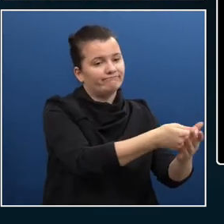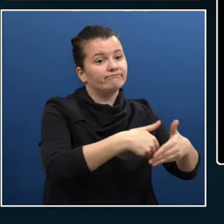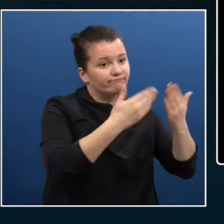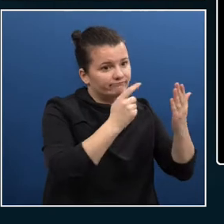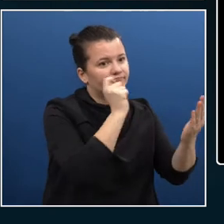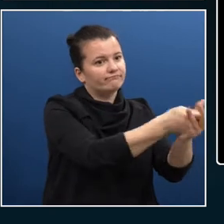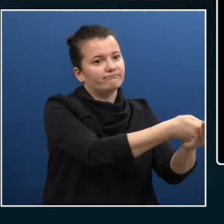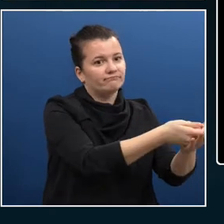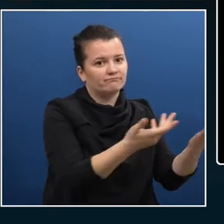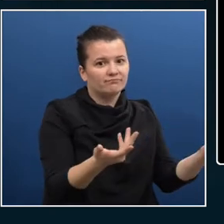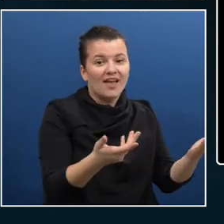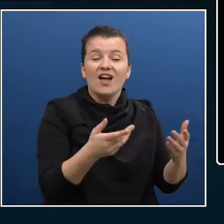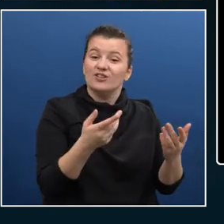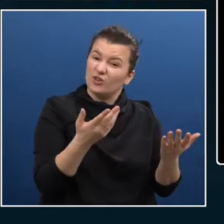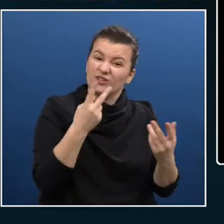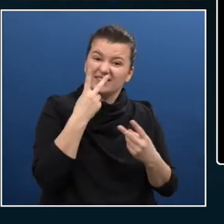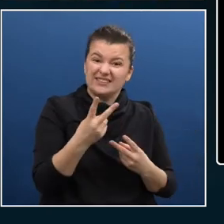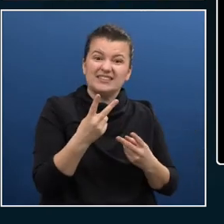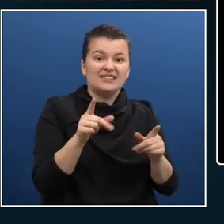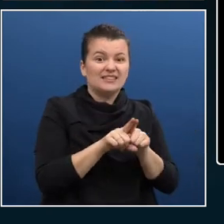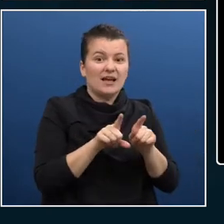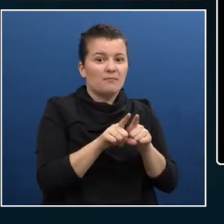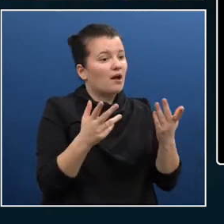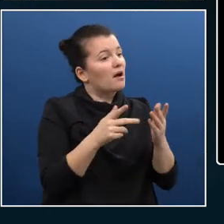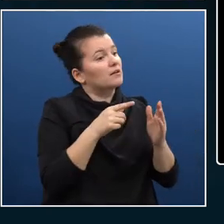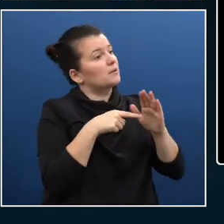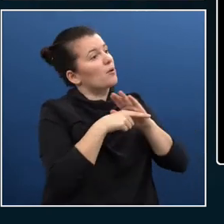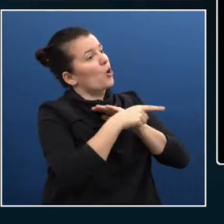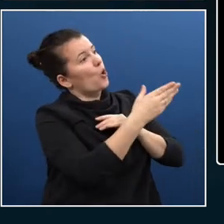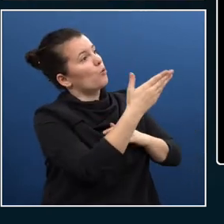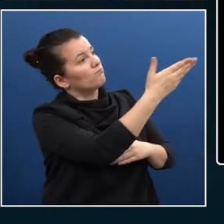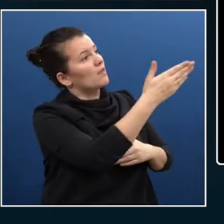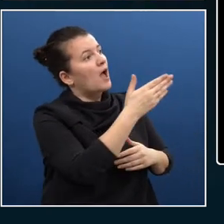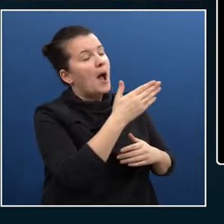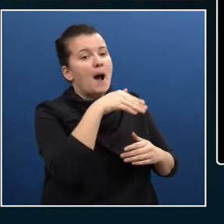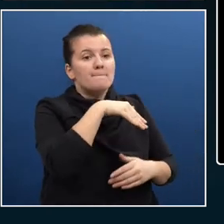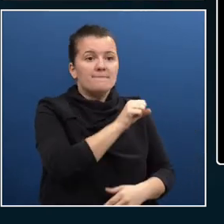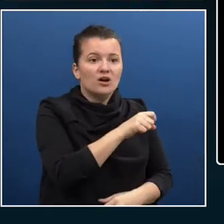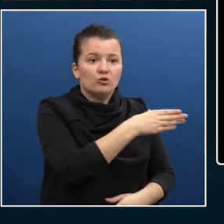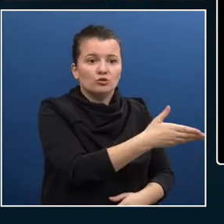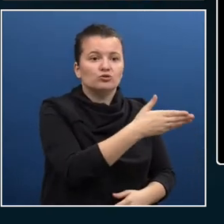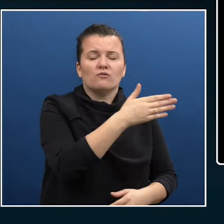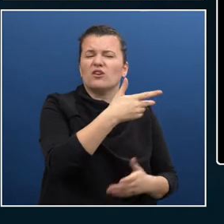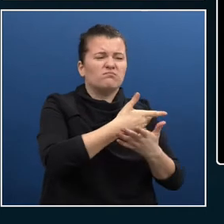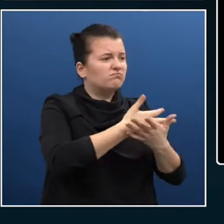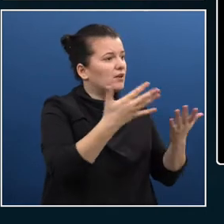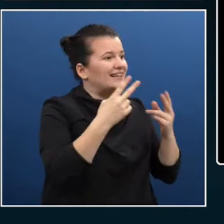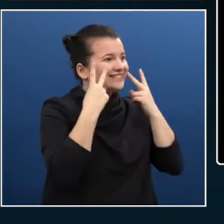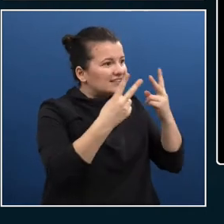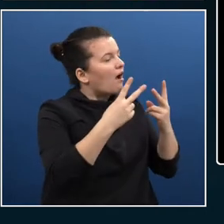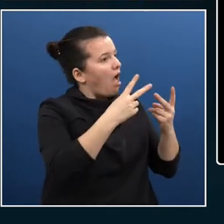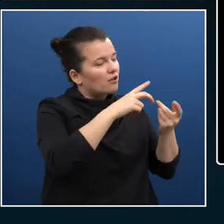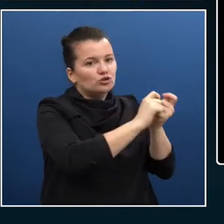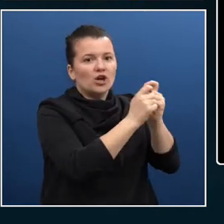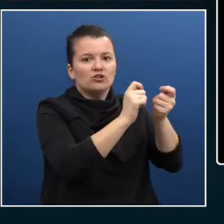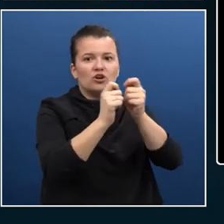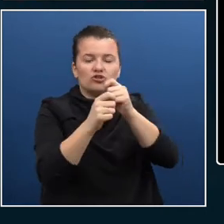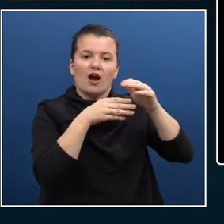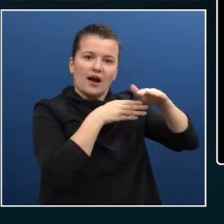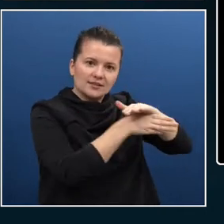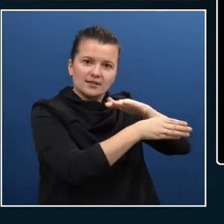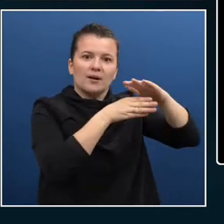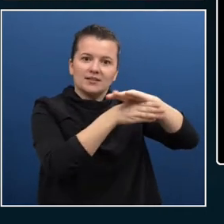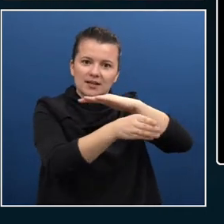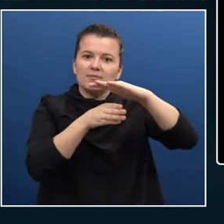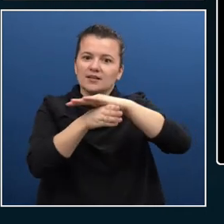go to Microsoft.com, you go to the Office sites, you even go to Azure, it's all accessible. Because we see that the stick is coming there and we